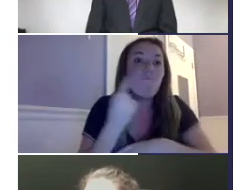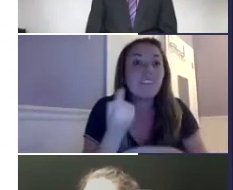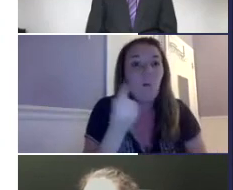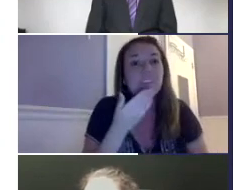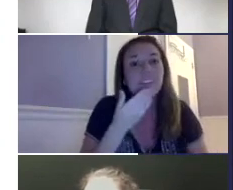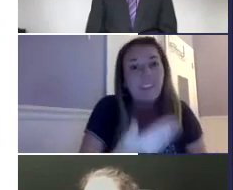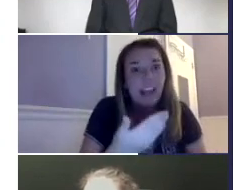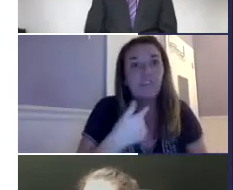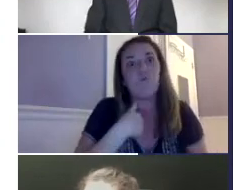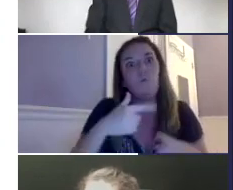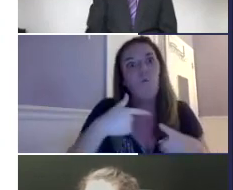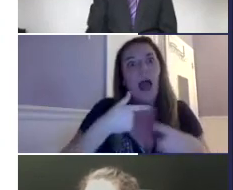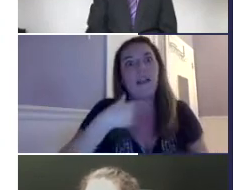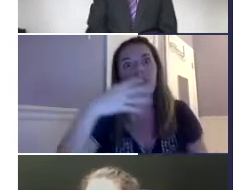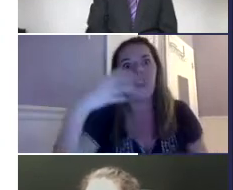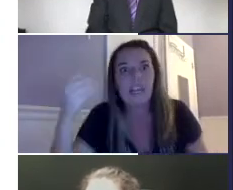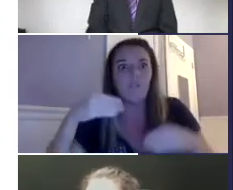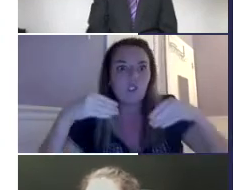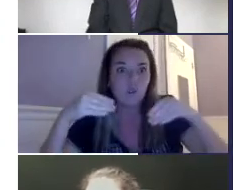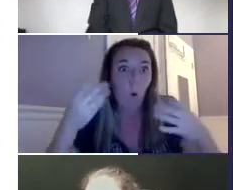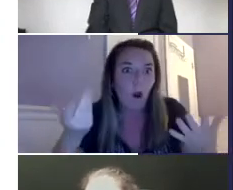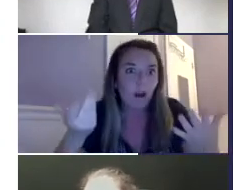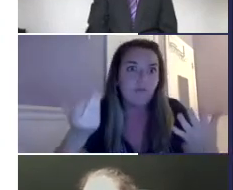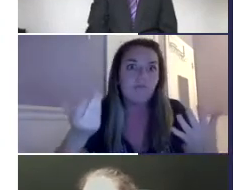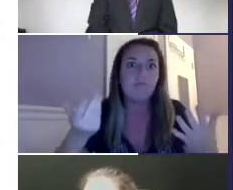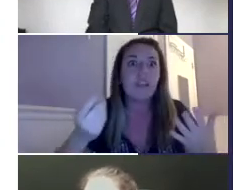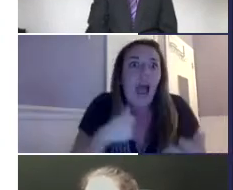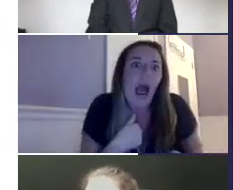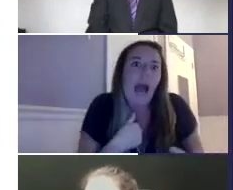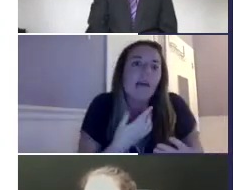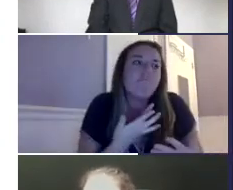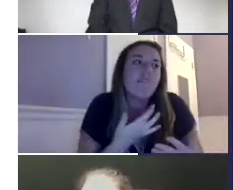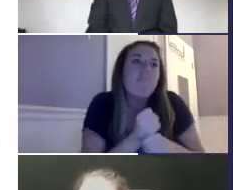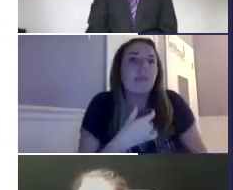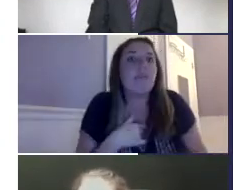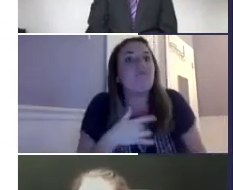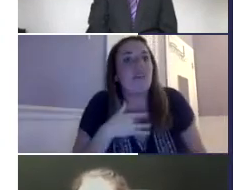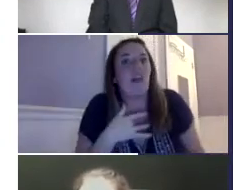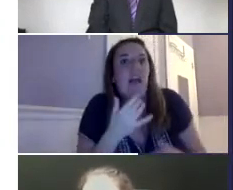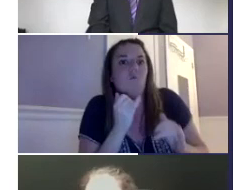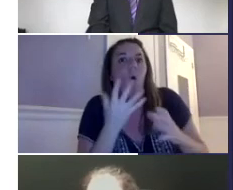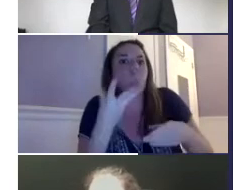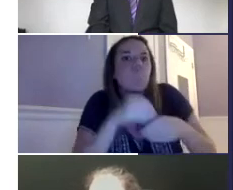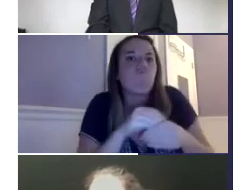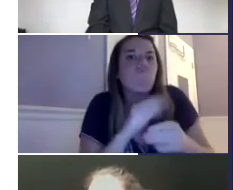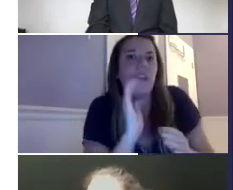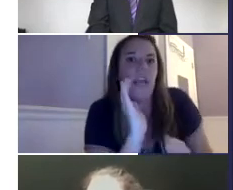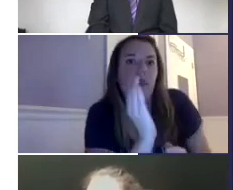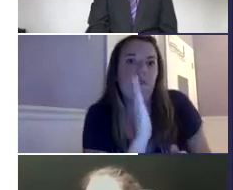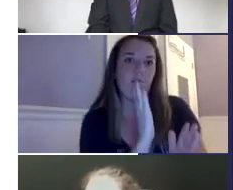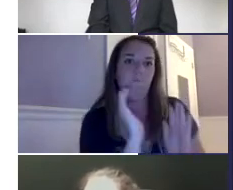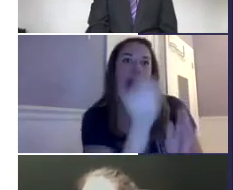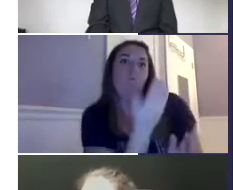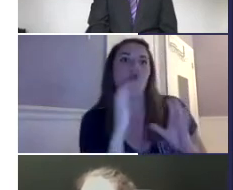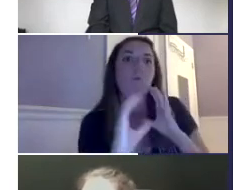it makes my day when someone signs one thing. I'm leaving the store, they just sign thank you. That really makes me feel